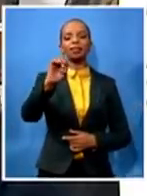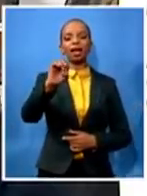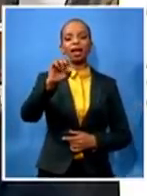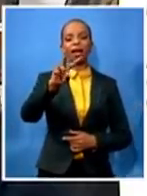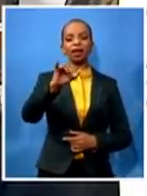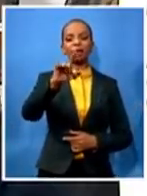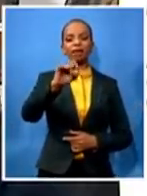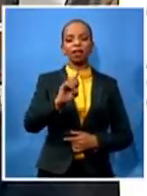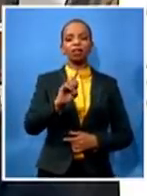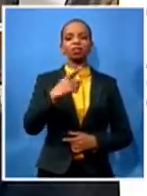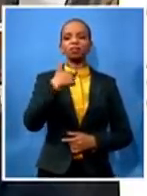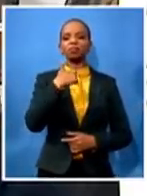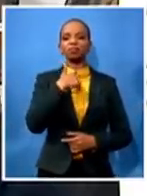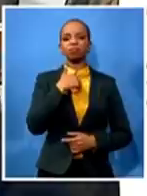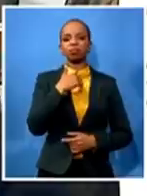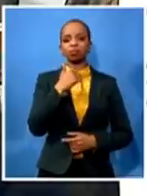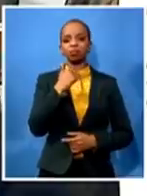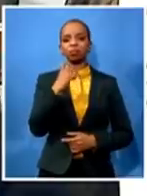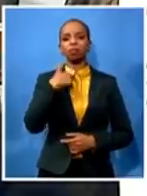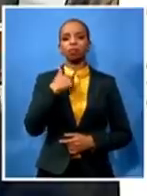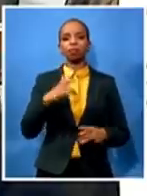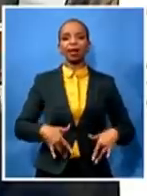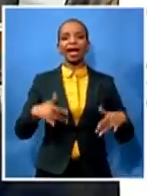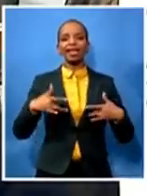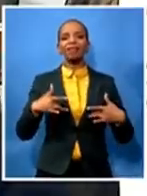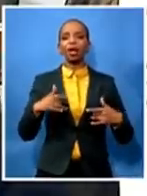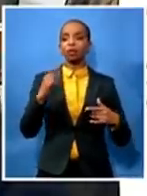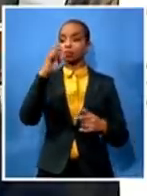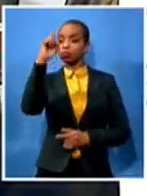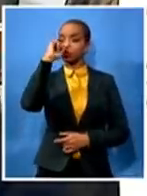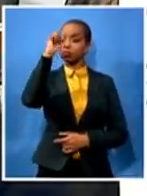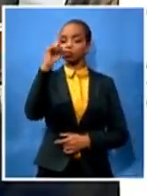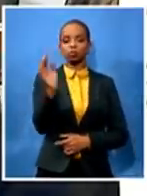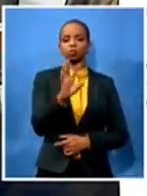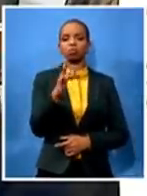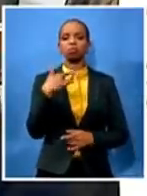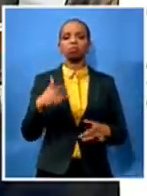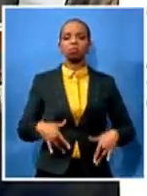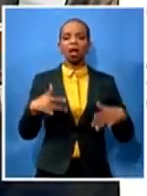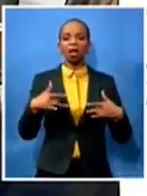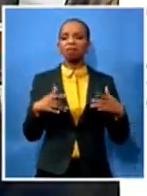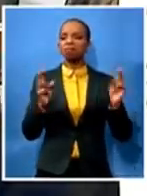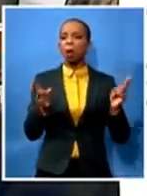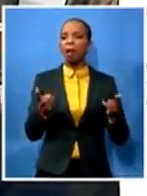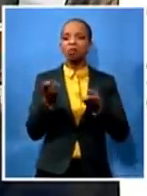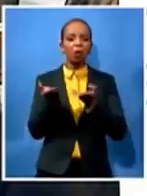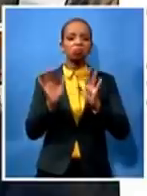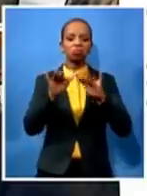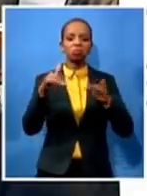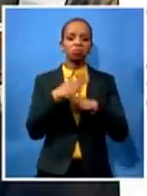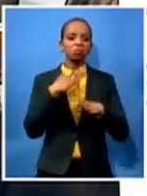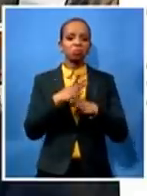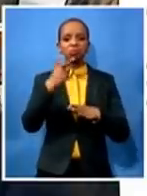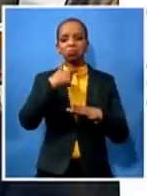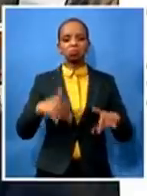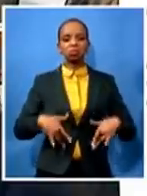live amongst the working class in that area justice in silverfield i live in a standalone house i am subscribed to